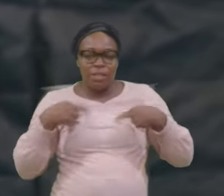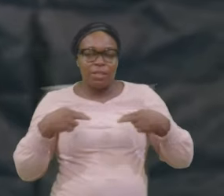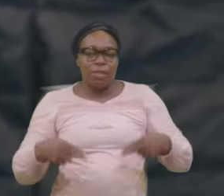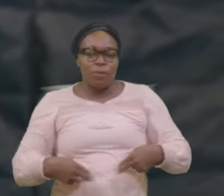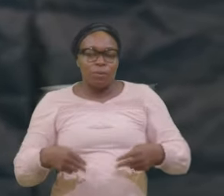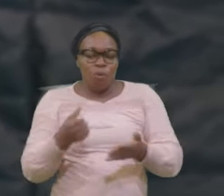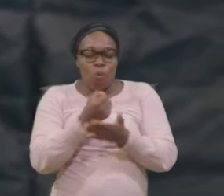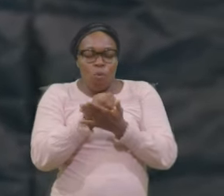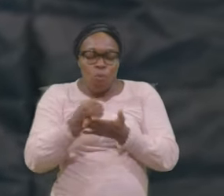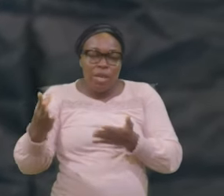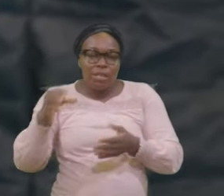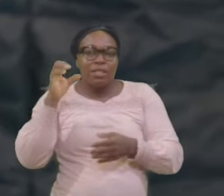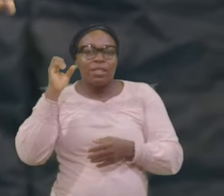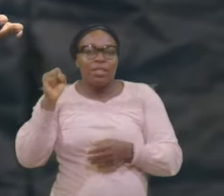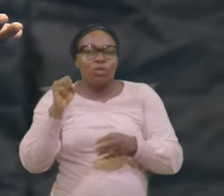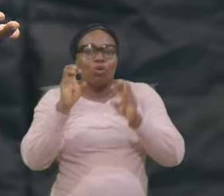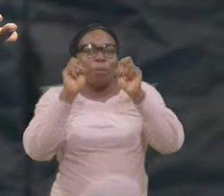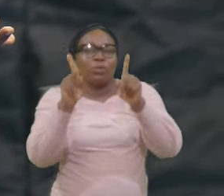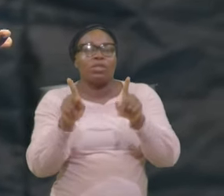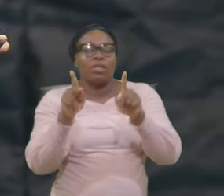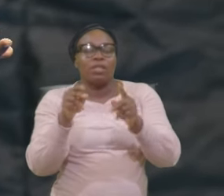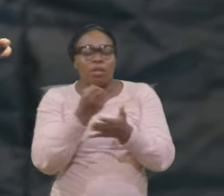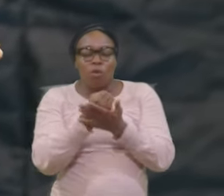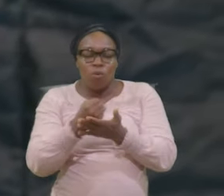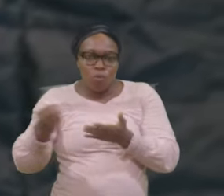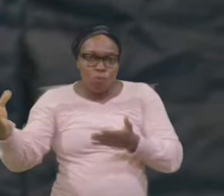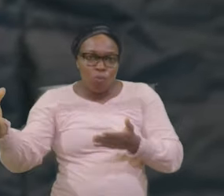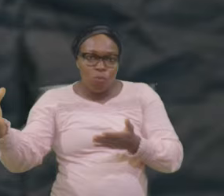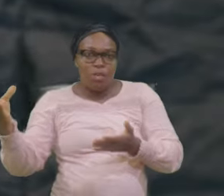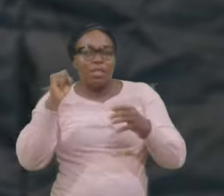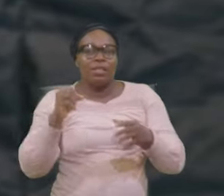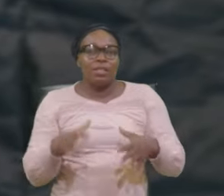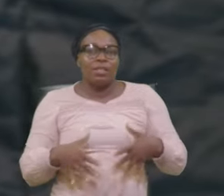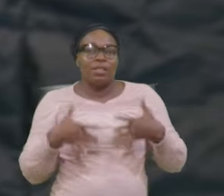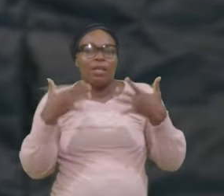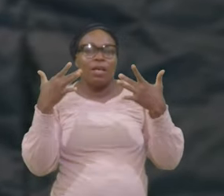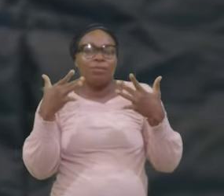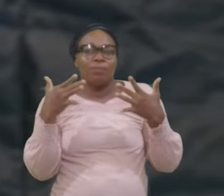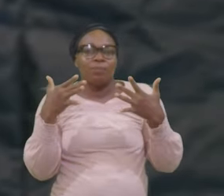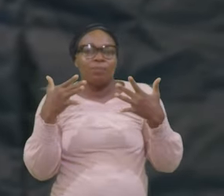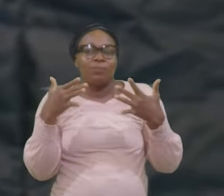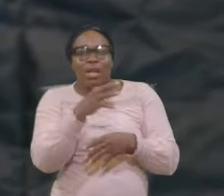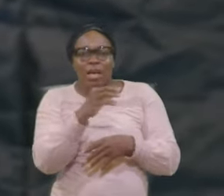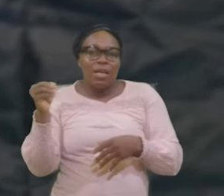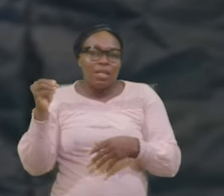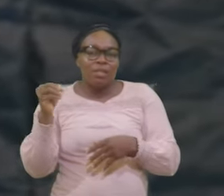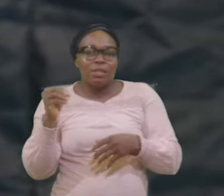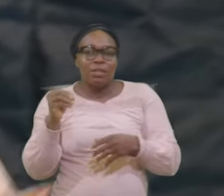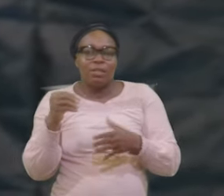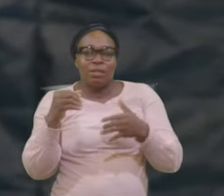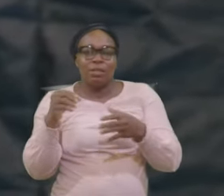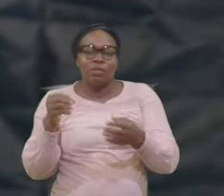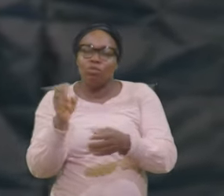squandered His opportunities He squandered His life He gambled With Life And